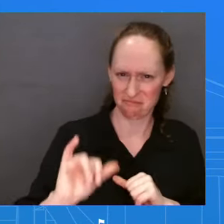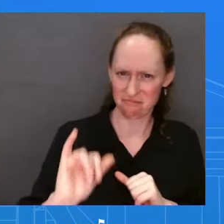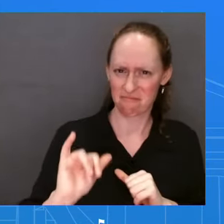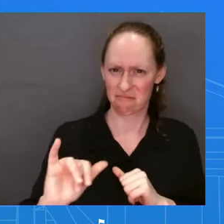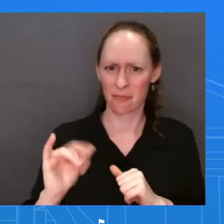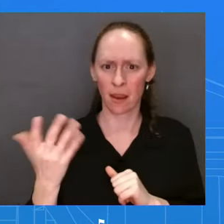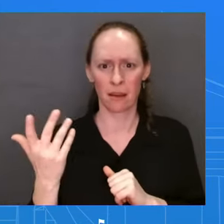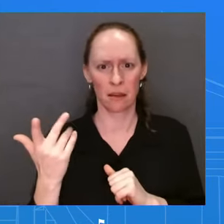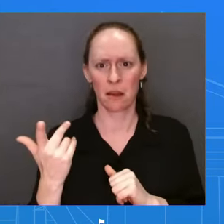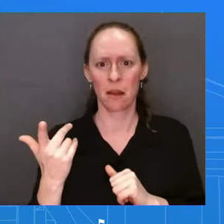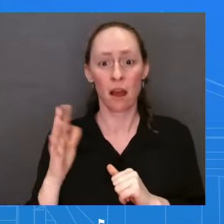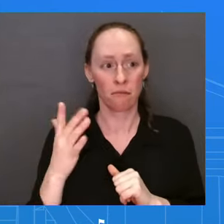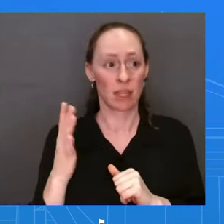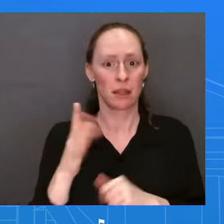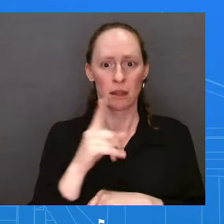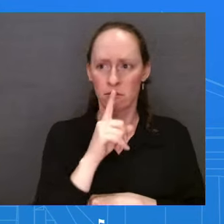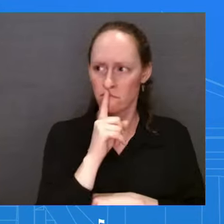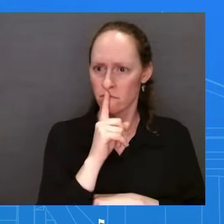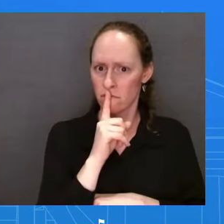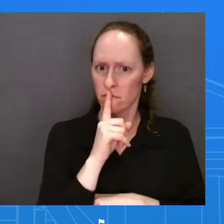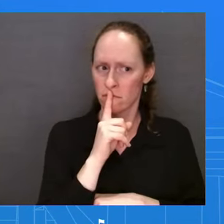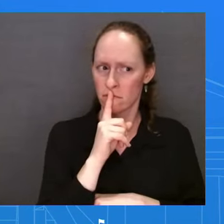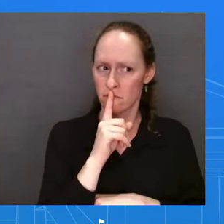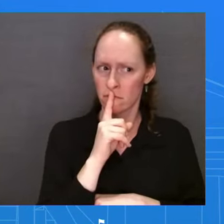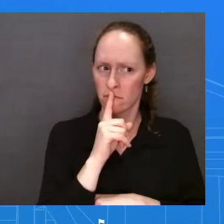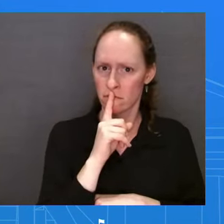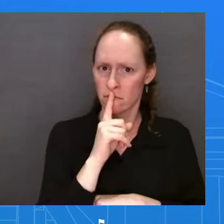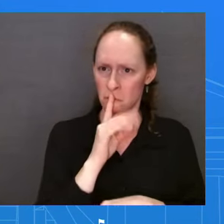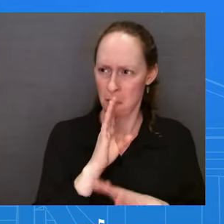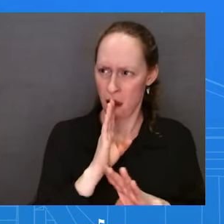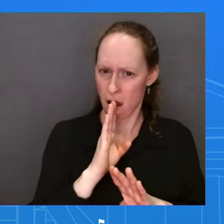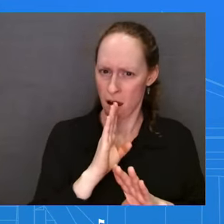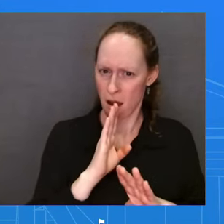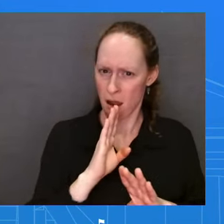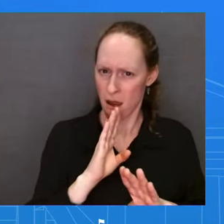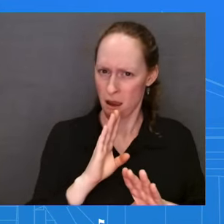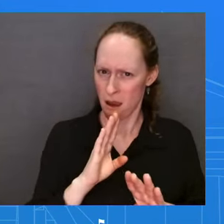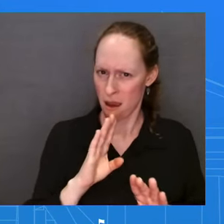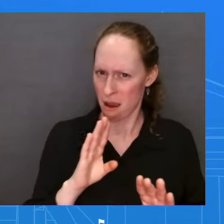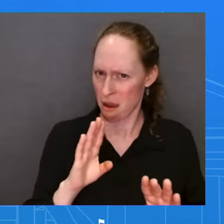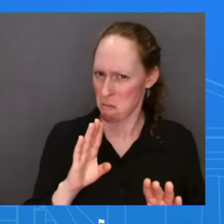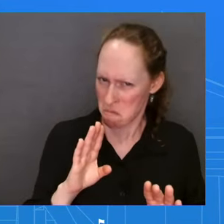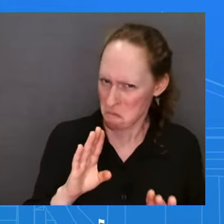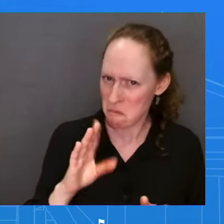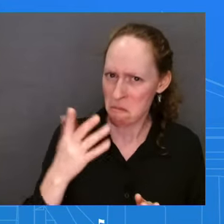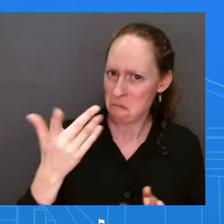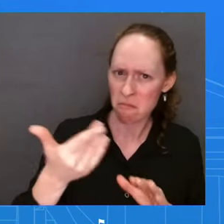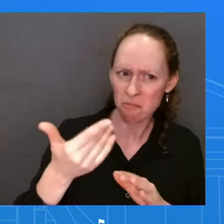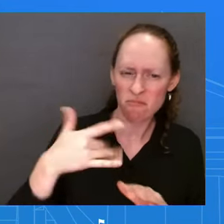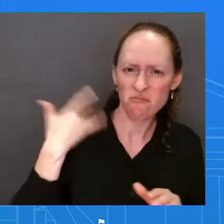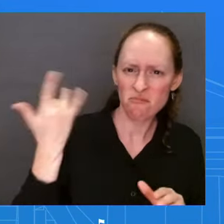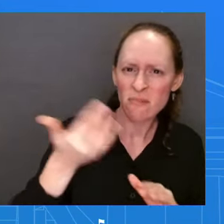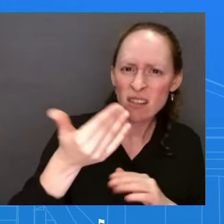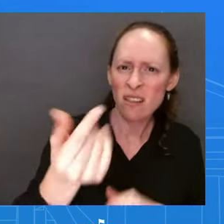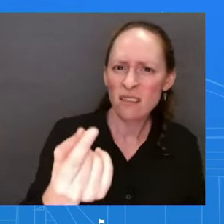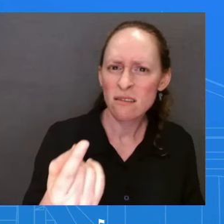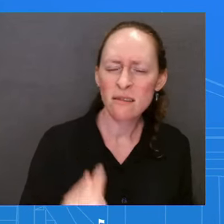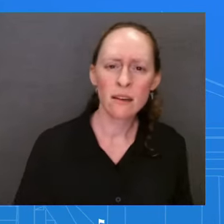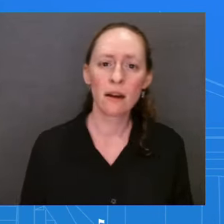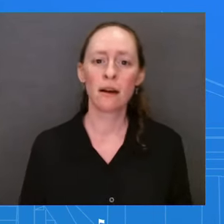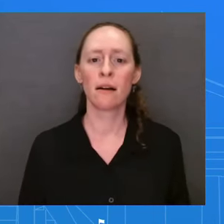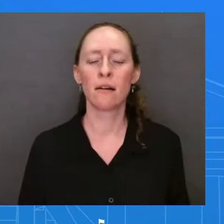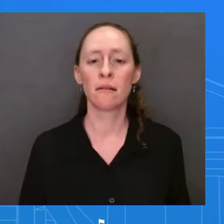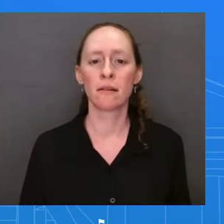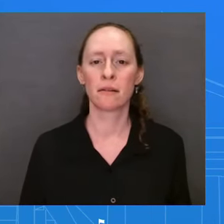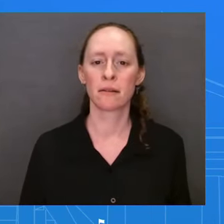And could it lead to something more concrete and visible? Ms. So, you're referring to a meeting that happened. It was organized by